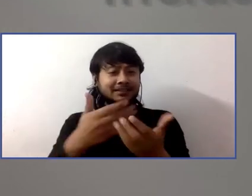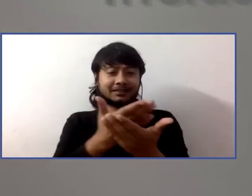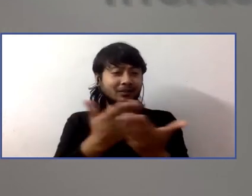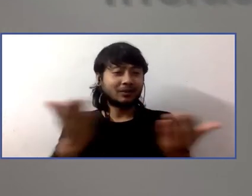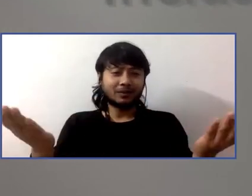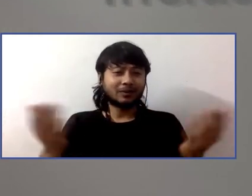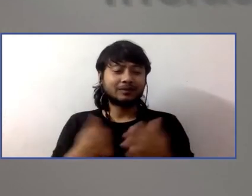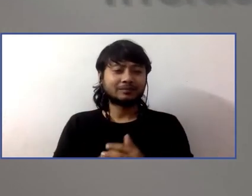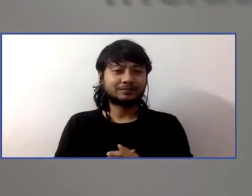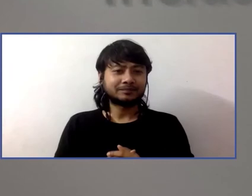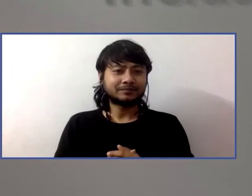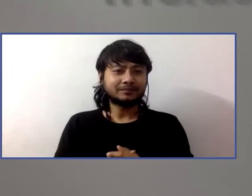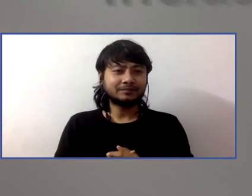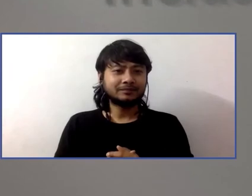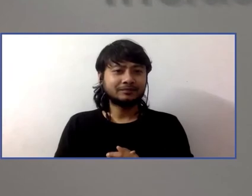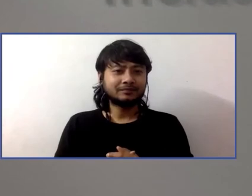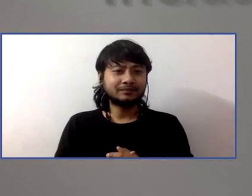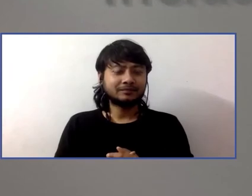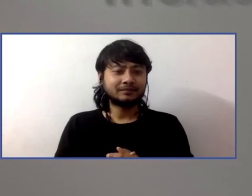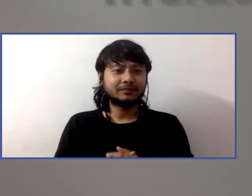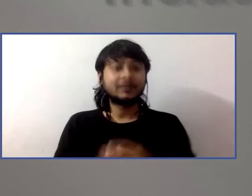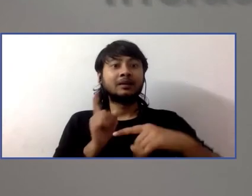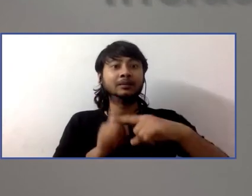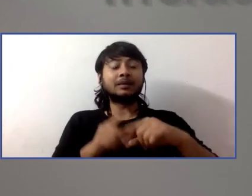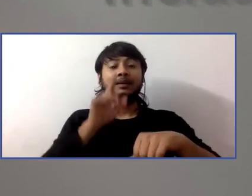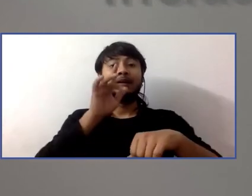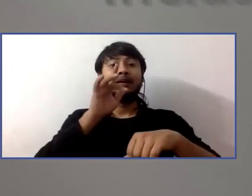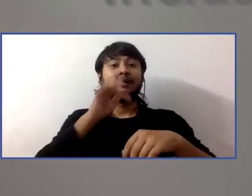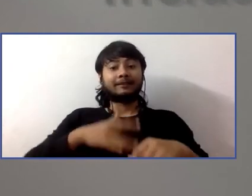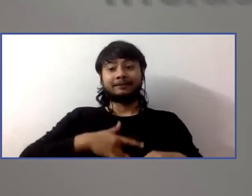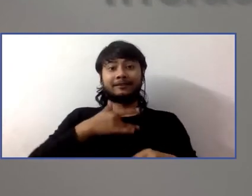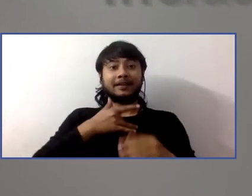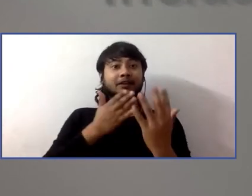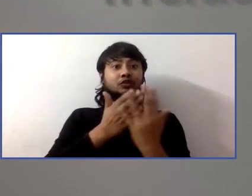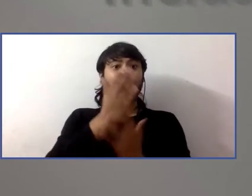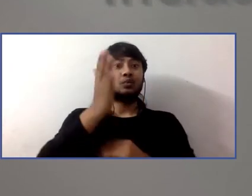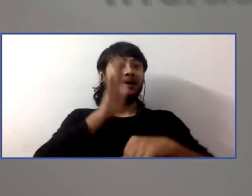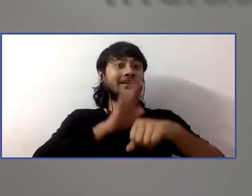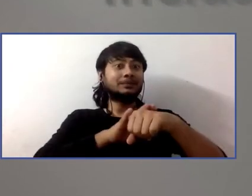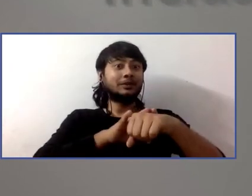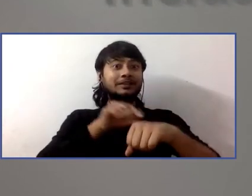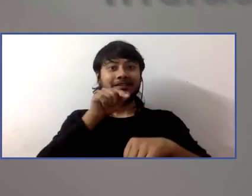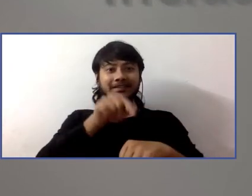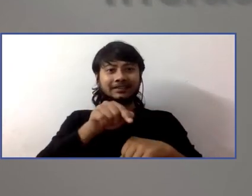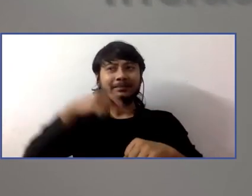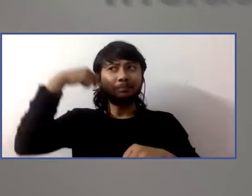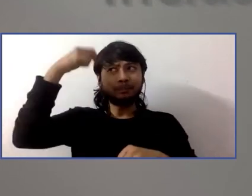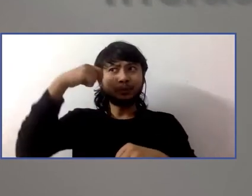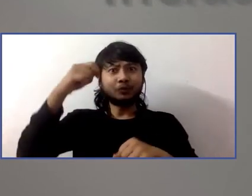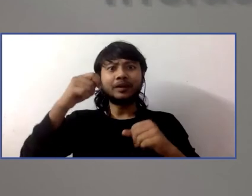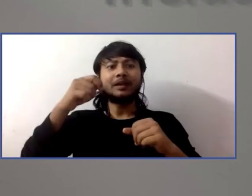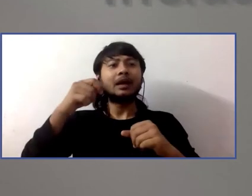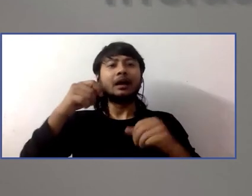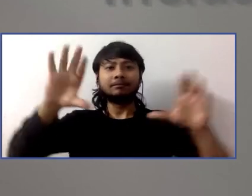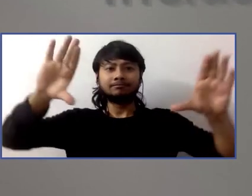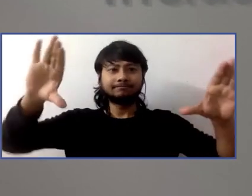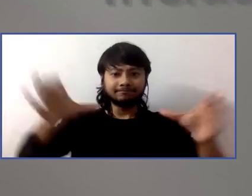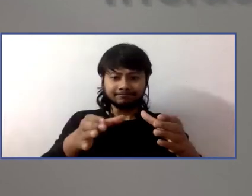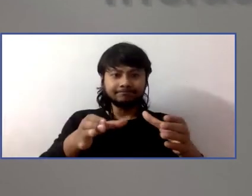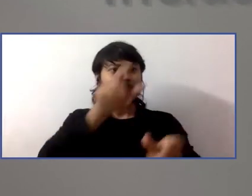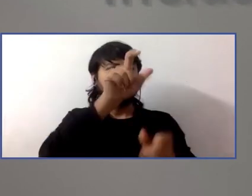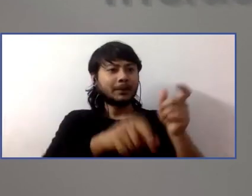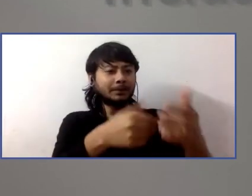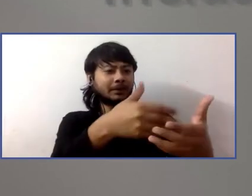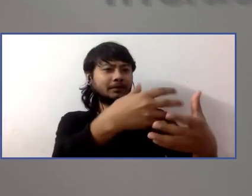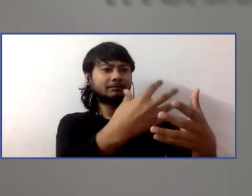at the Feeling Through experience, we were bringing communities together that wouldn't normally have a shared experience. And that was very much